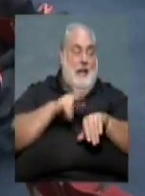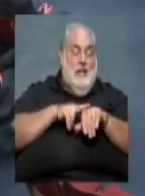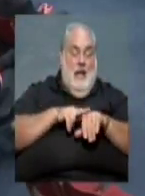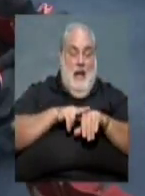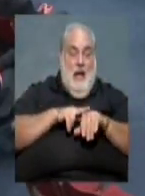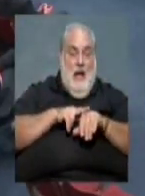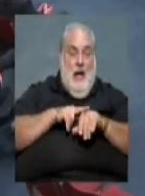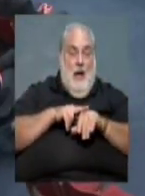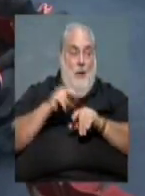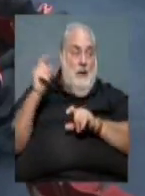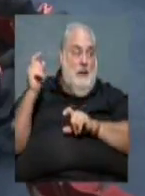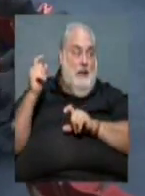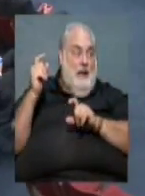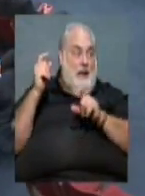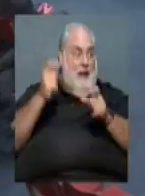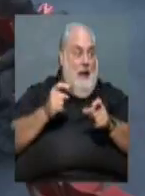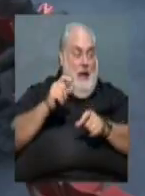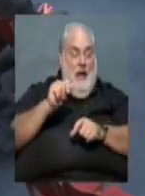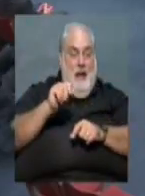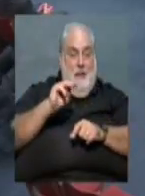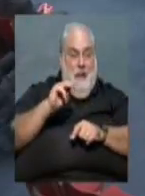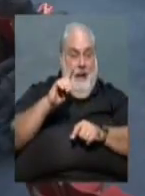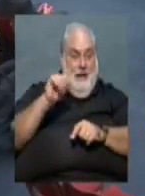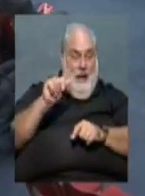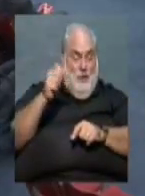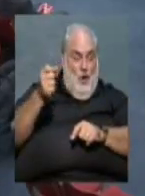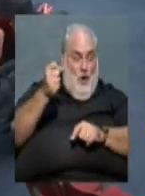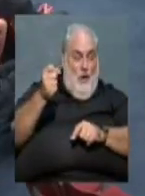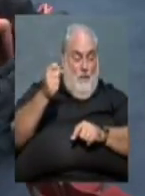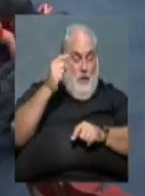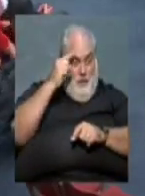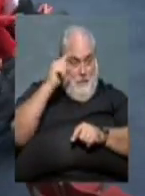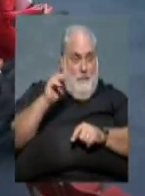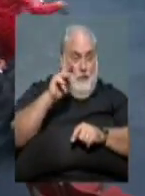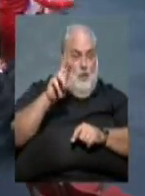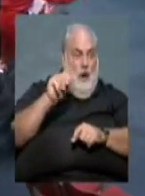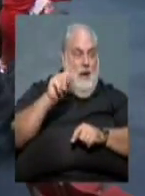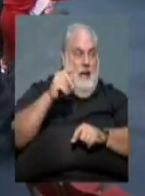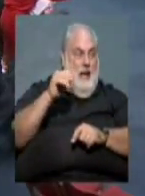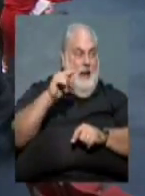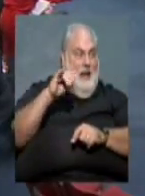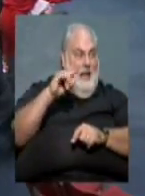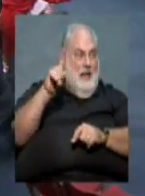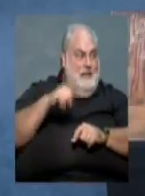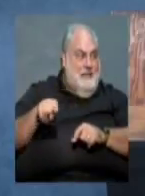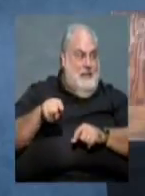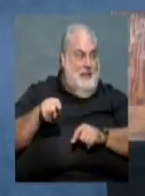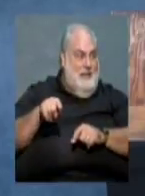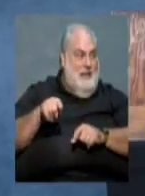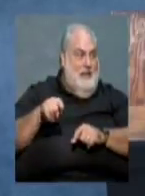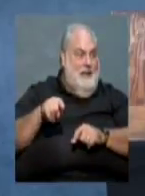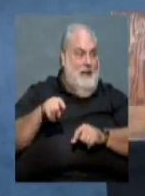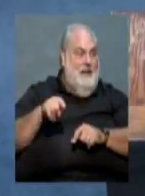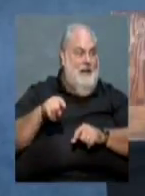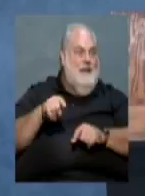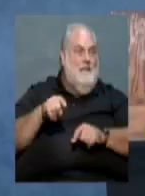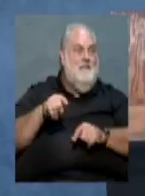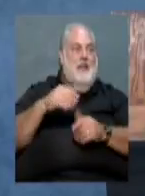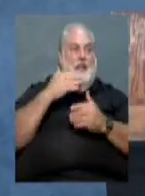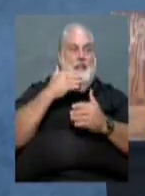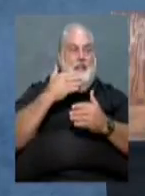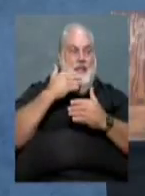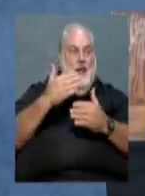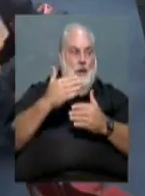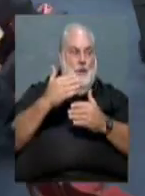suppose I'll give this to you, Amanda, to hold for Mr. Aquinas, who could not make it here. I'm sorry he wasn't here for the presentation. Thank you.